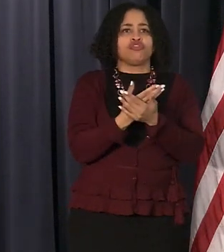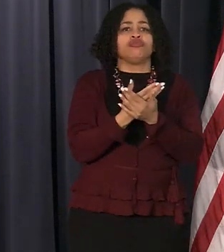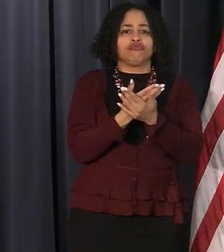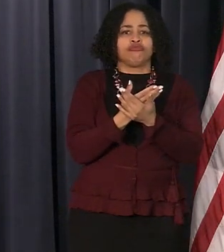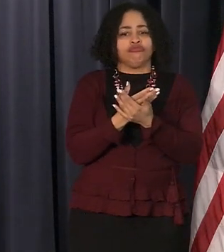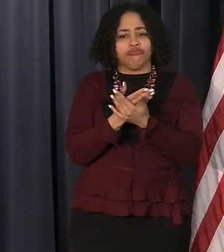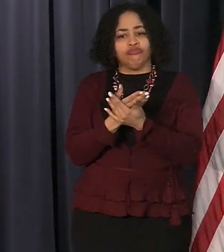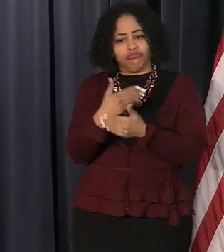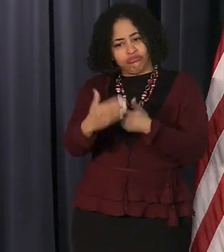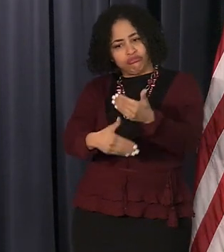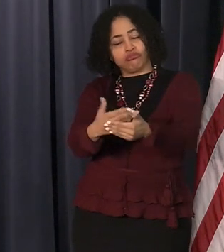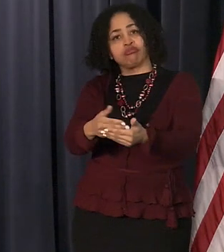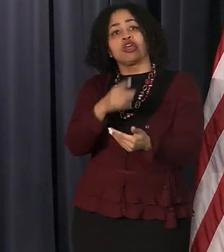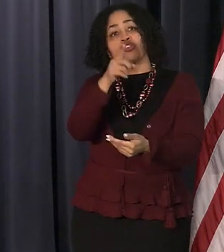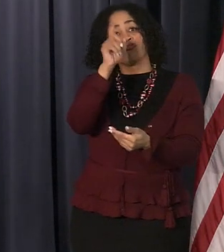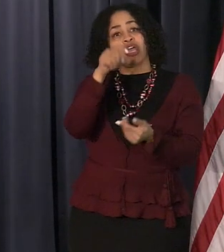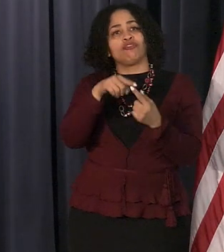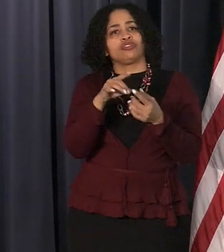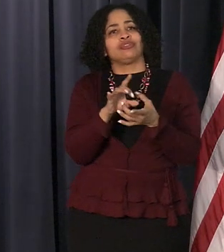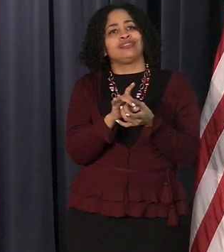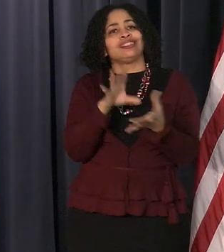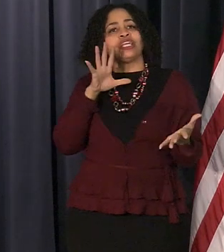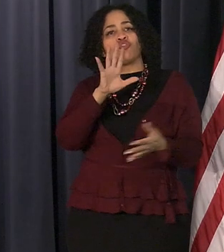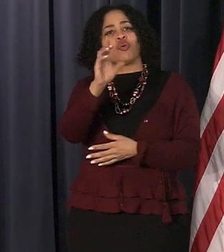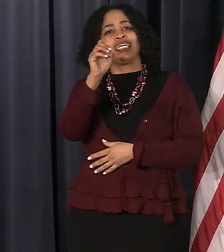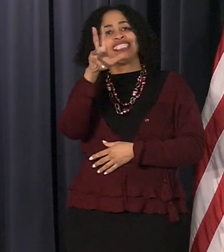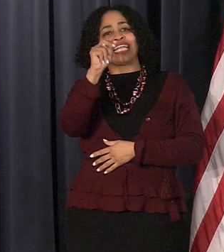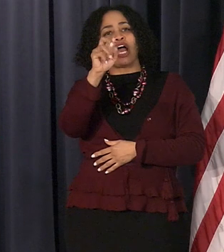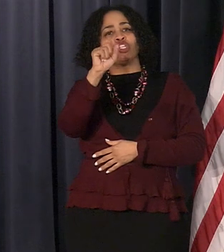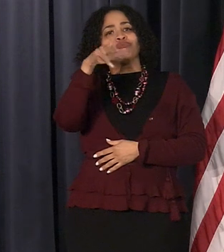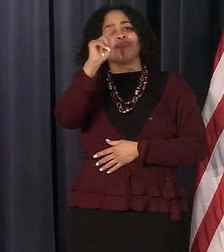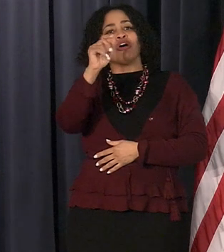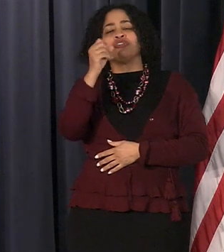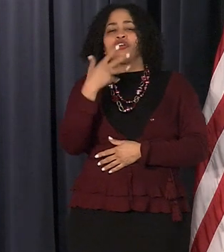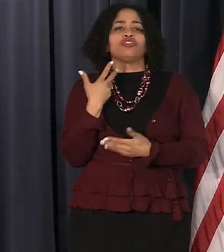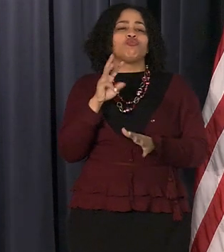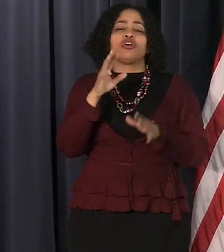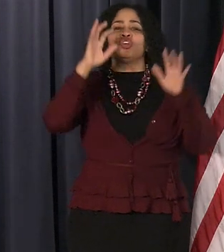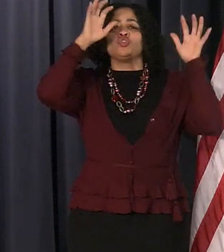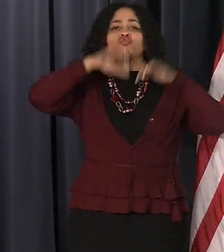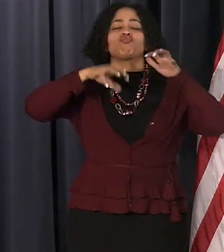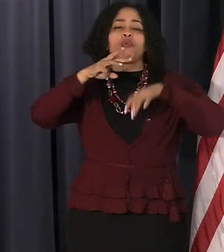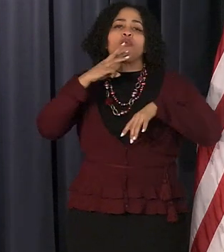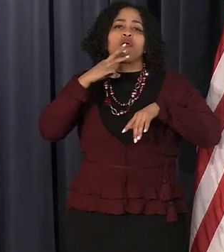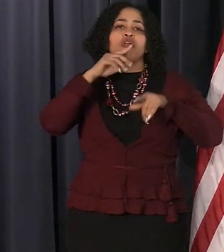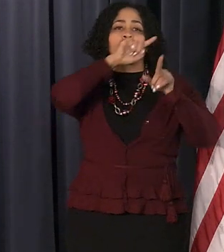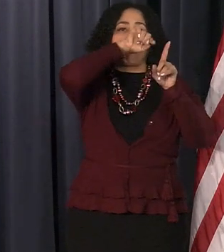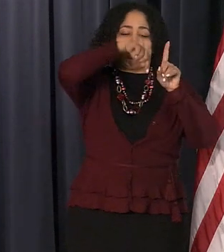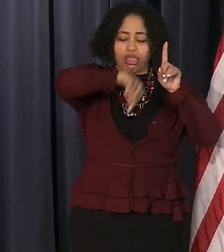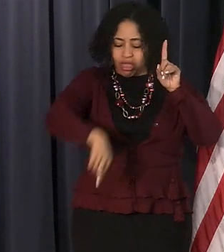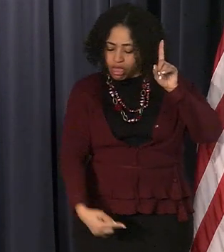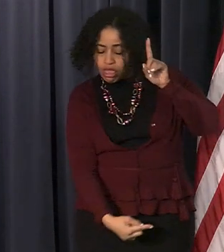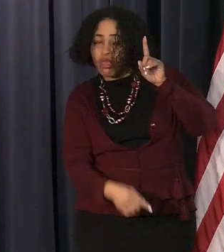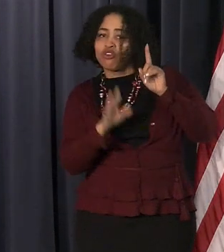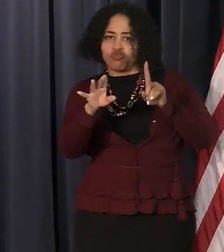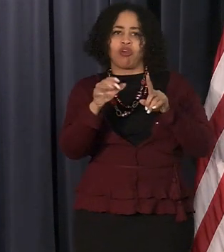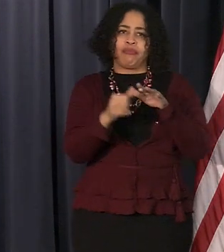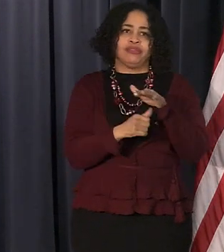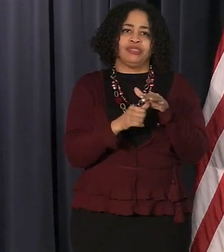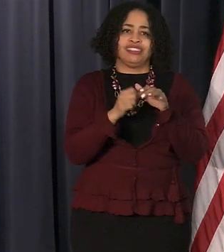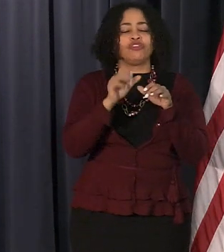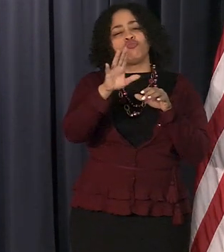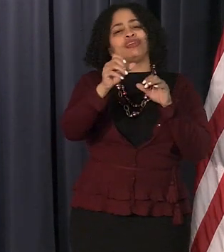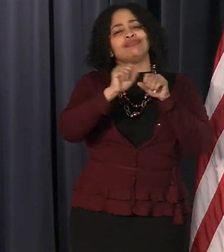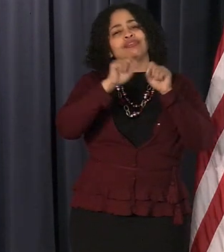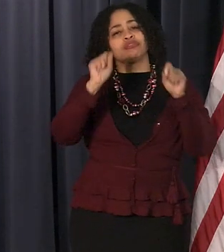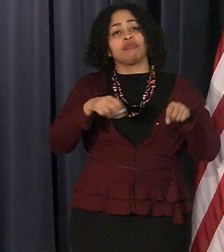uh you're going to have to disconnect down spouts so that we don't have the storm water uh running into the system uh